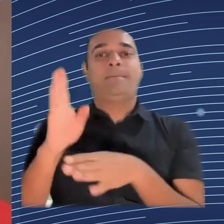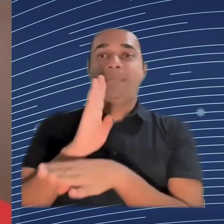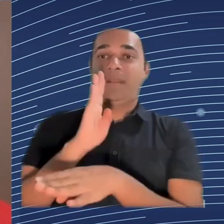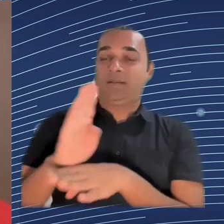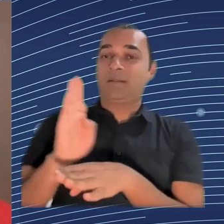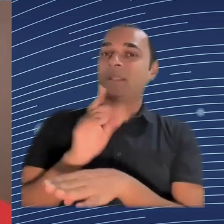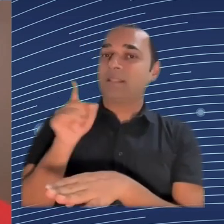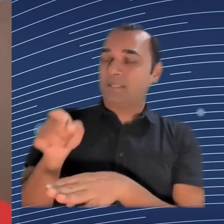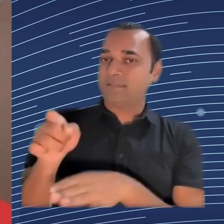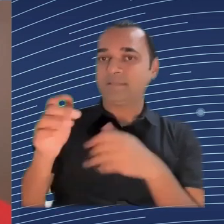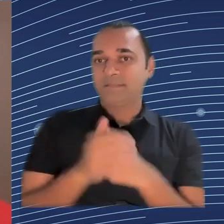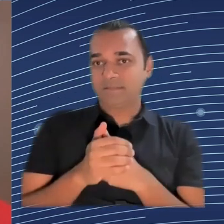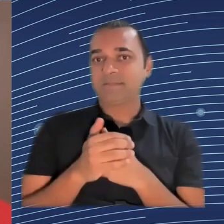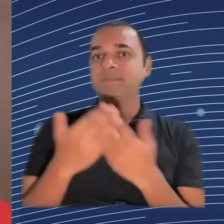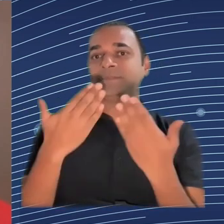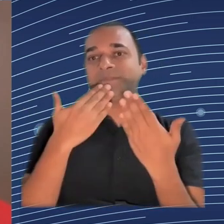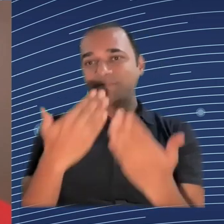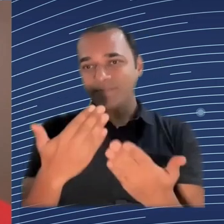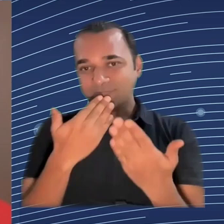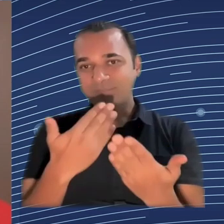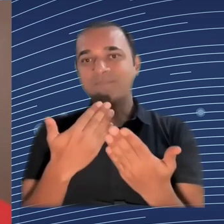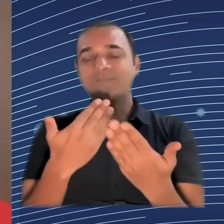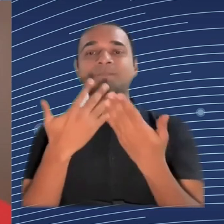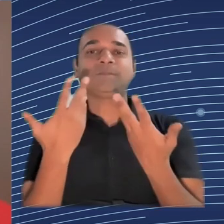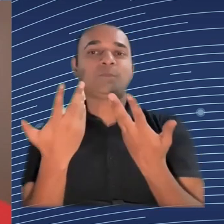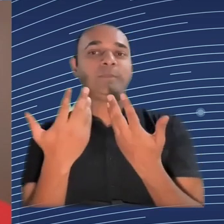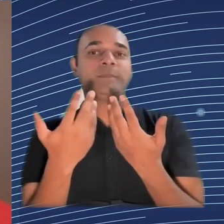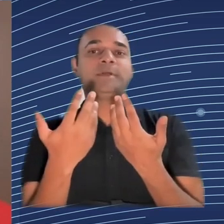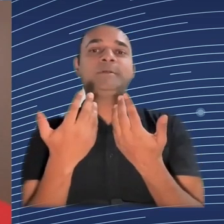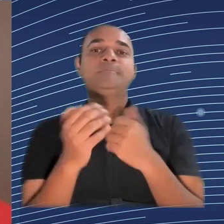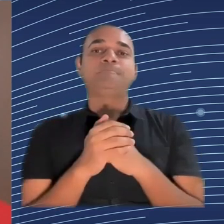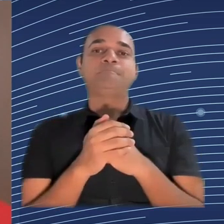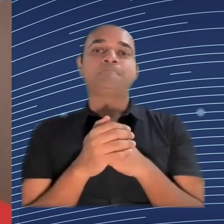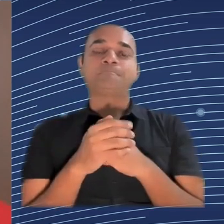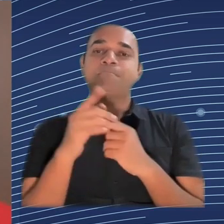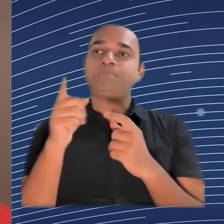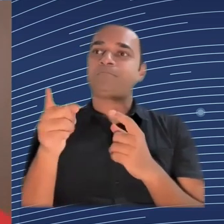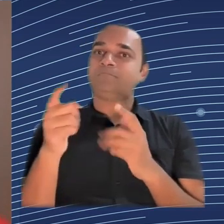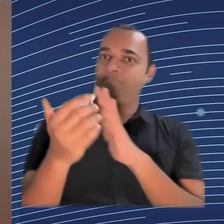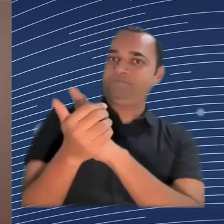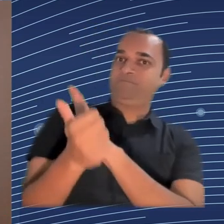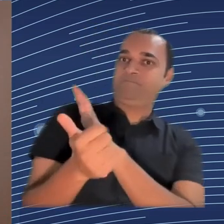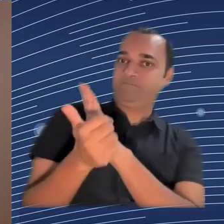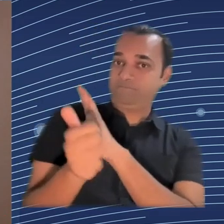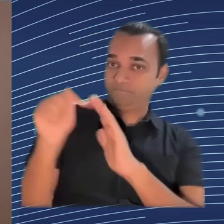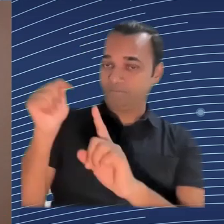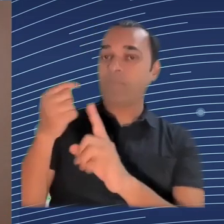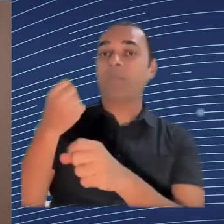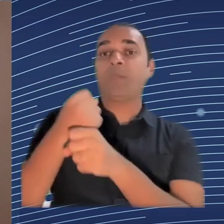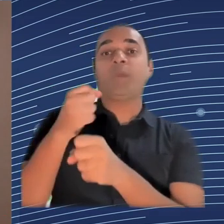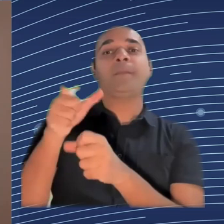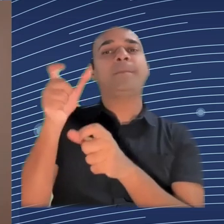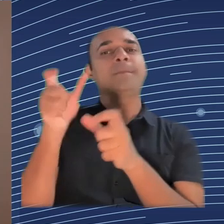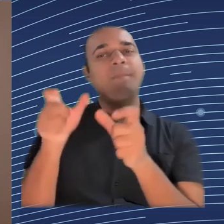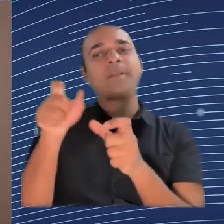because given what we know so far, I think there is a certain need for upskilling also from on that side, not that that's an obligation